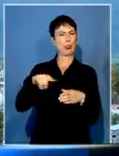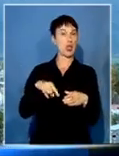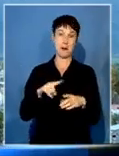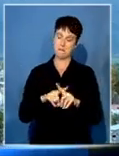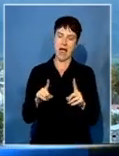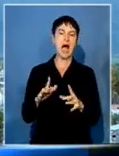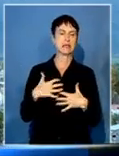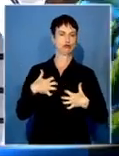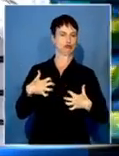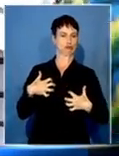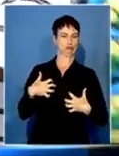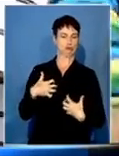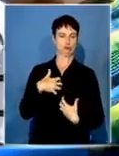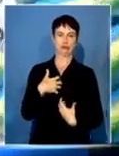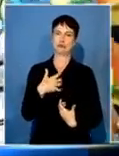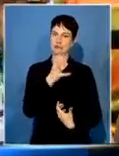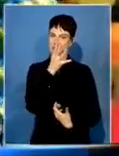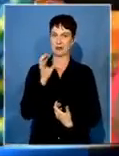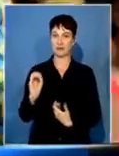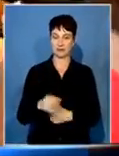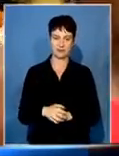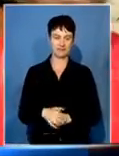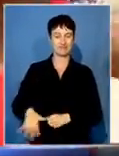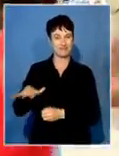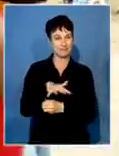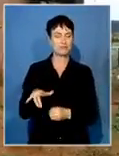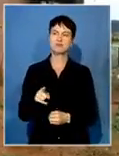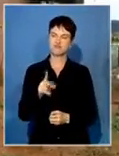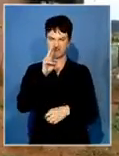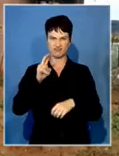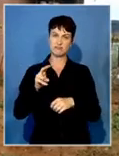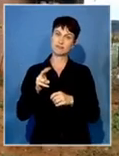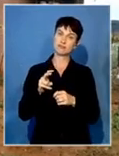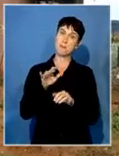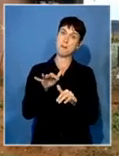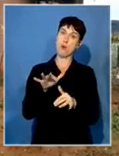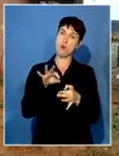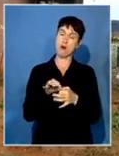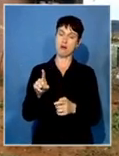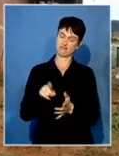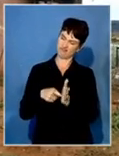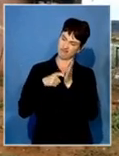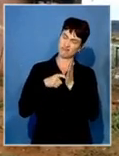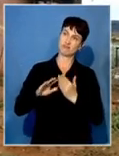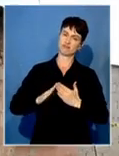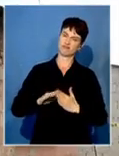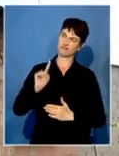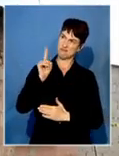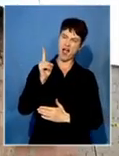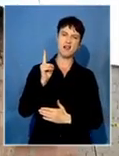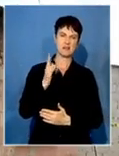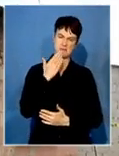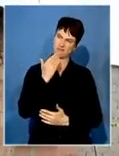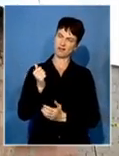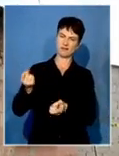Township in Cookhouse. It's become the battleground for better service delivery. The community wants the local councillor